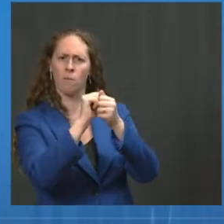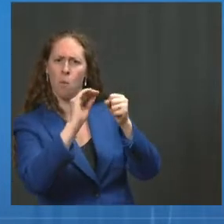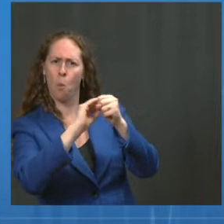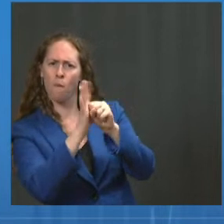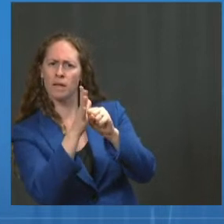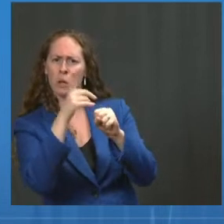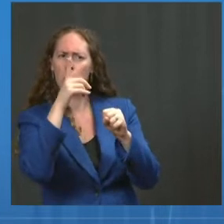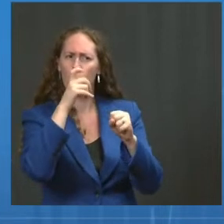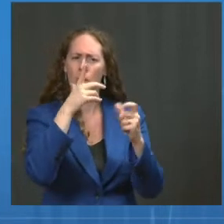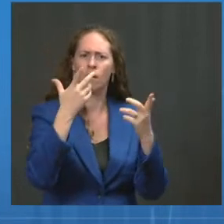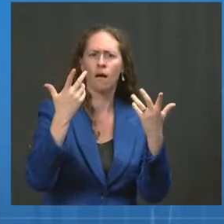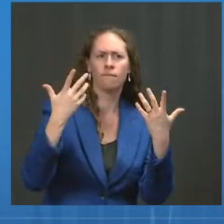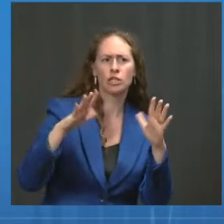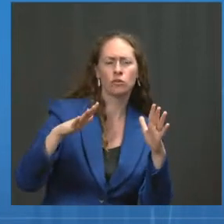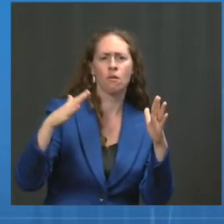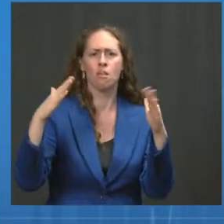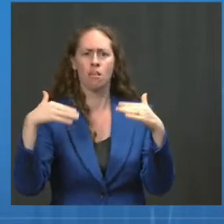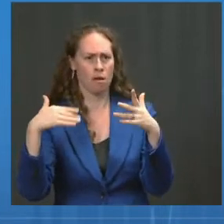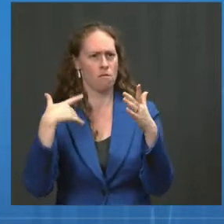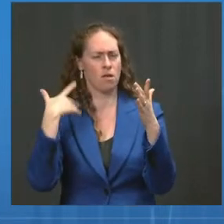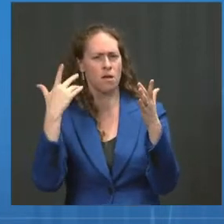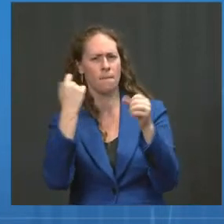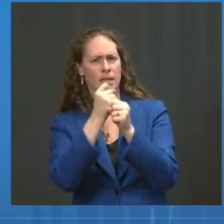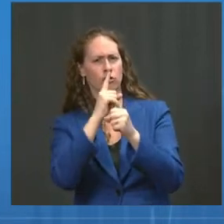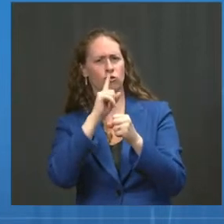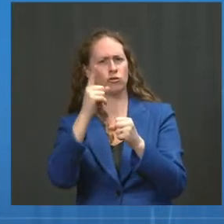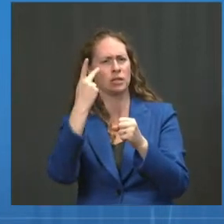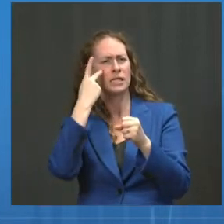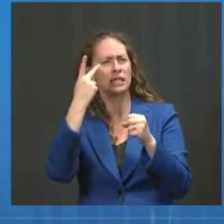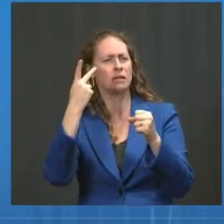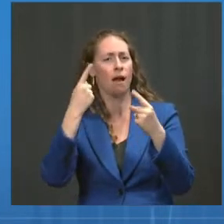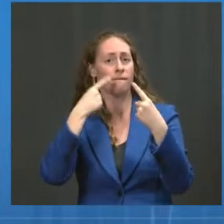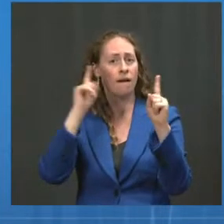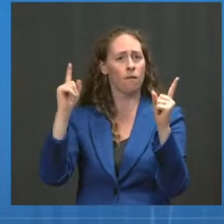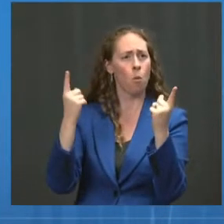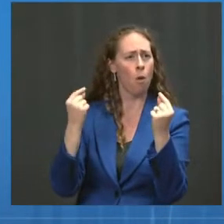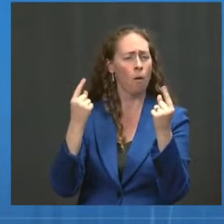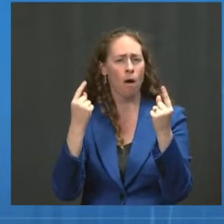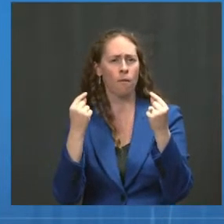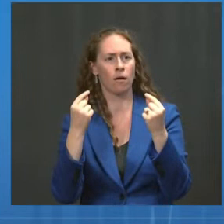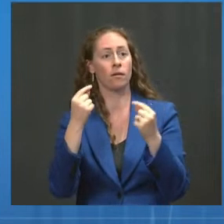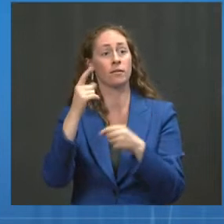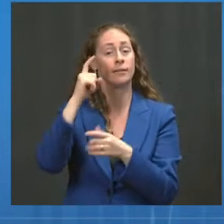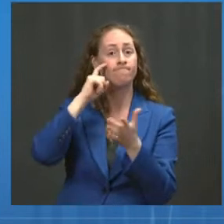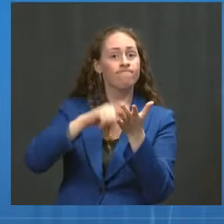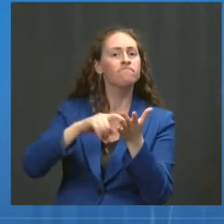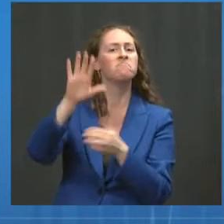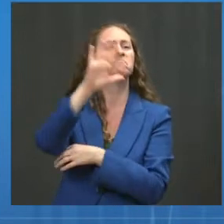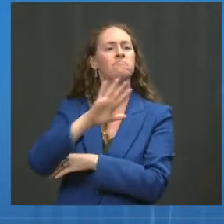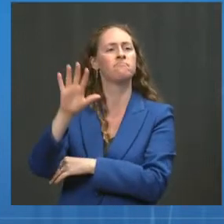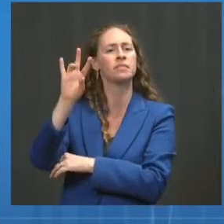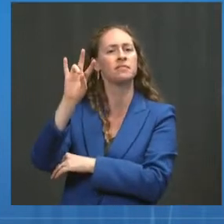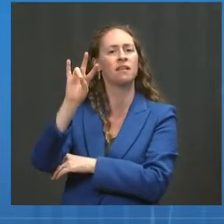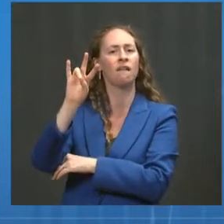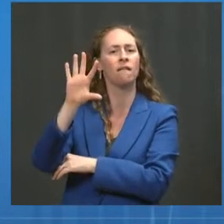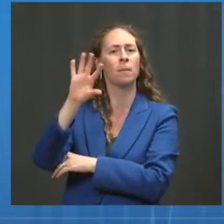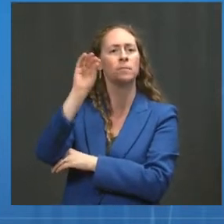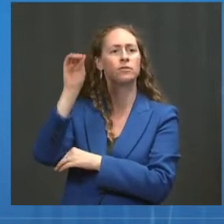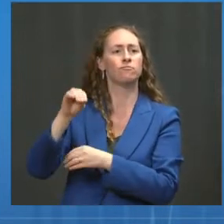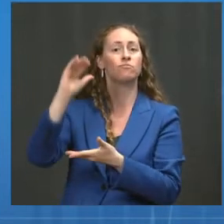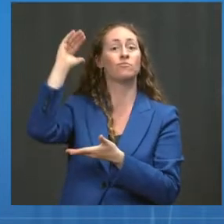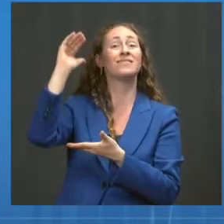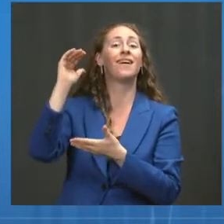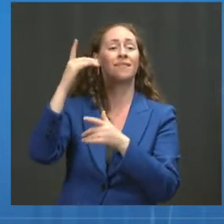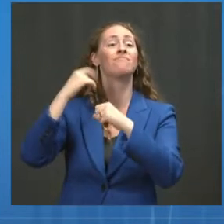vaccine effectiveness declined over time from 75% in March to 53% as recently as August